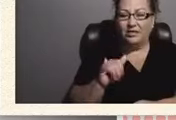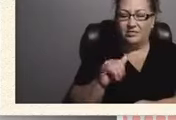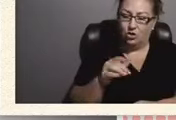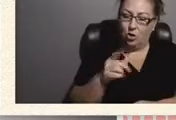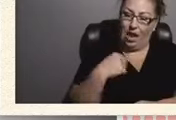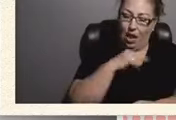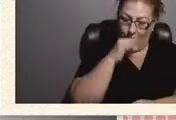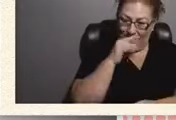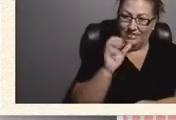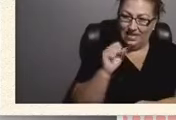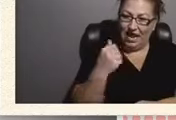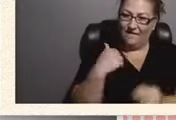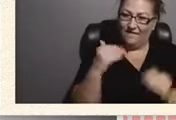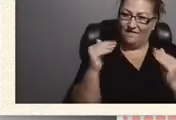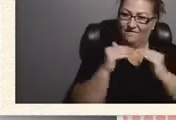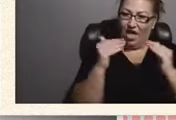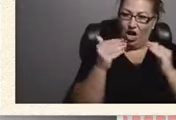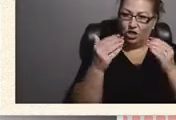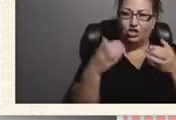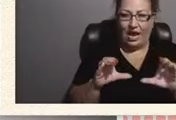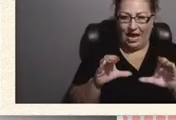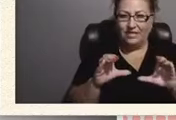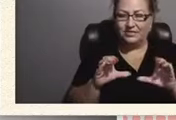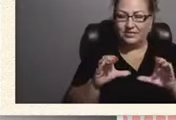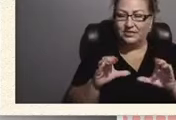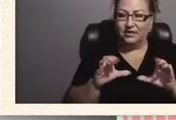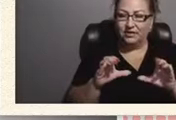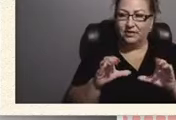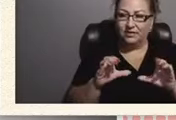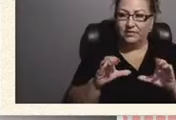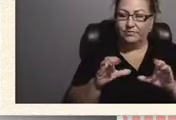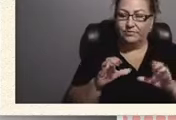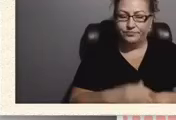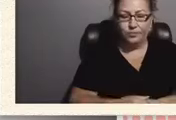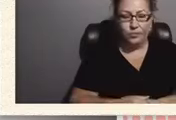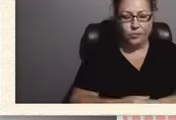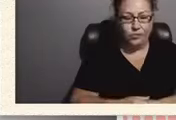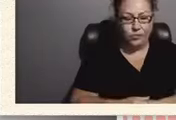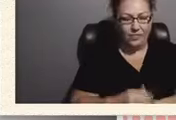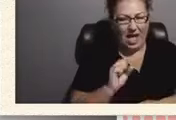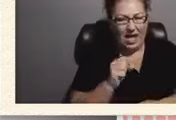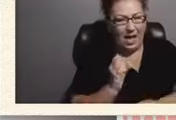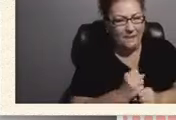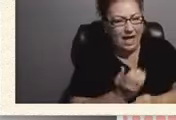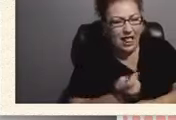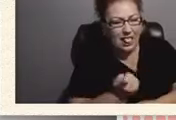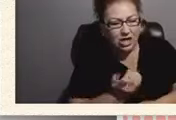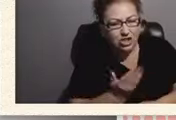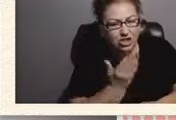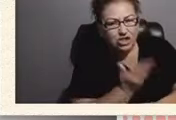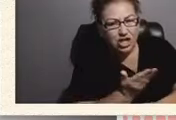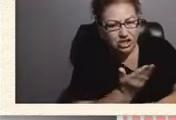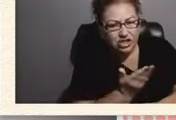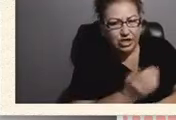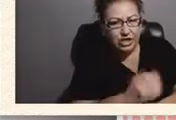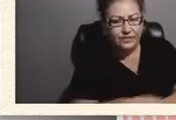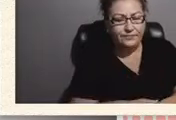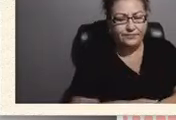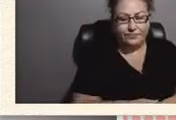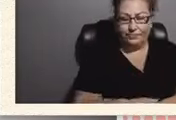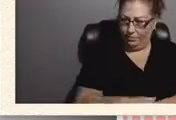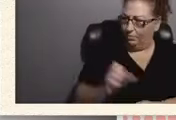at a faith. Can I give a little suggestion? Can I make a little suggestion? Yeah. Yeah.